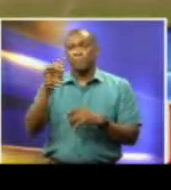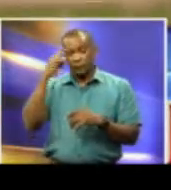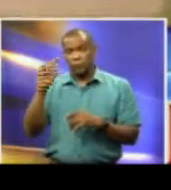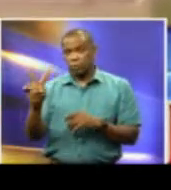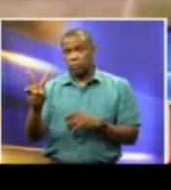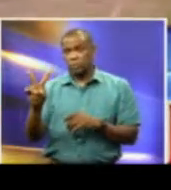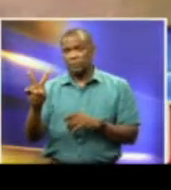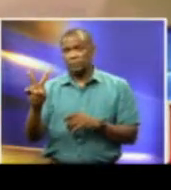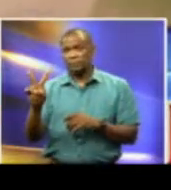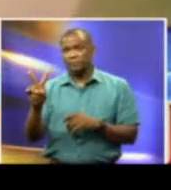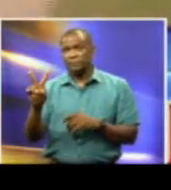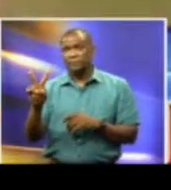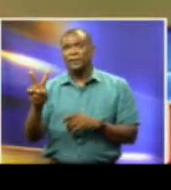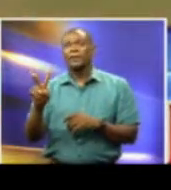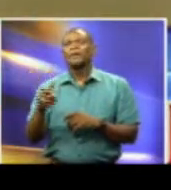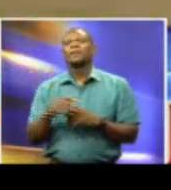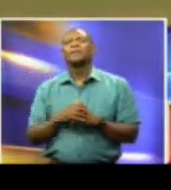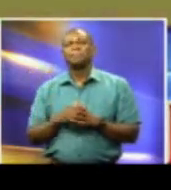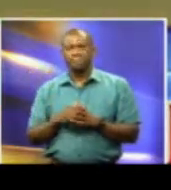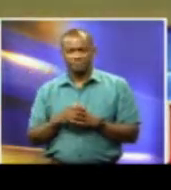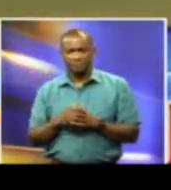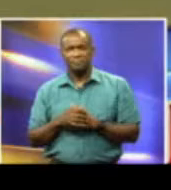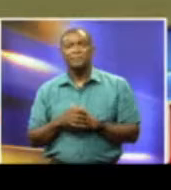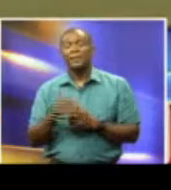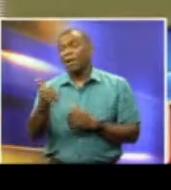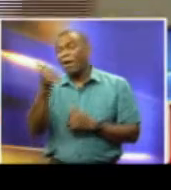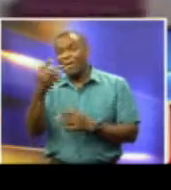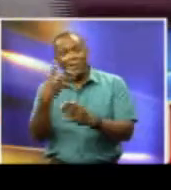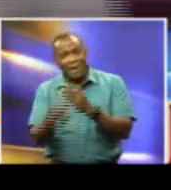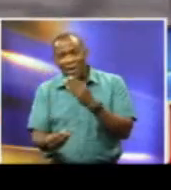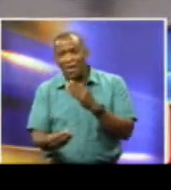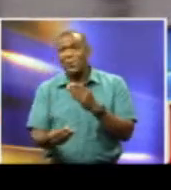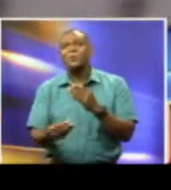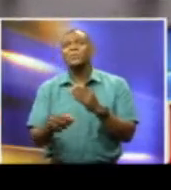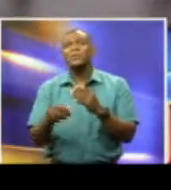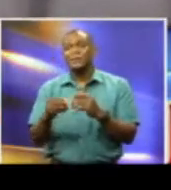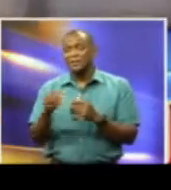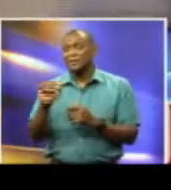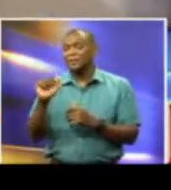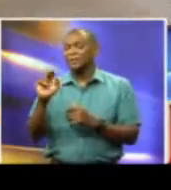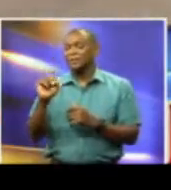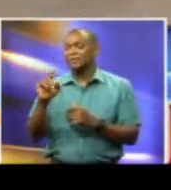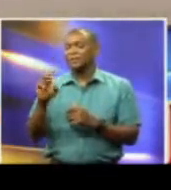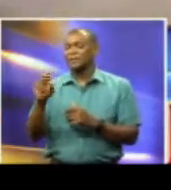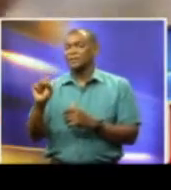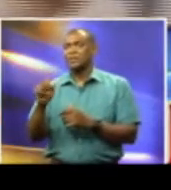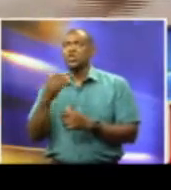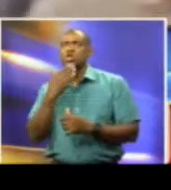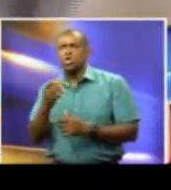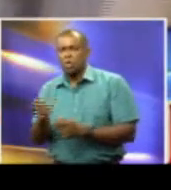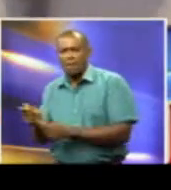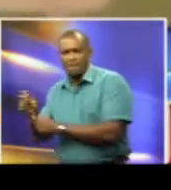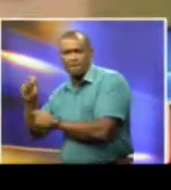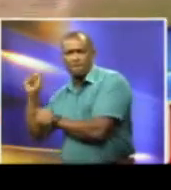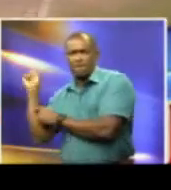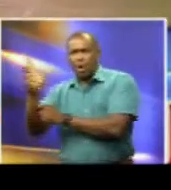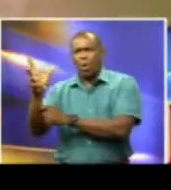It was also time for Shea Hope to say goodbye. Anderson bolted the perfect line to send him on his way for 17.